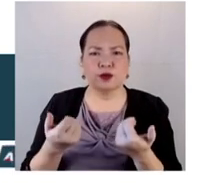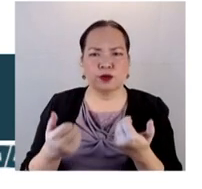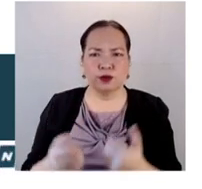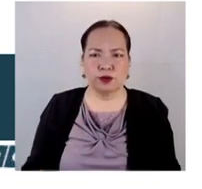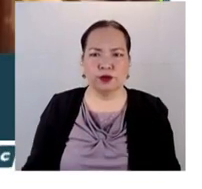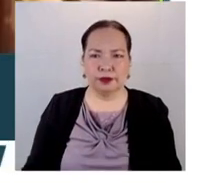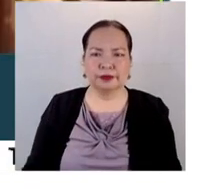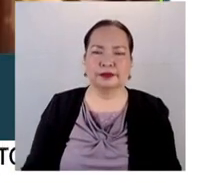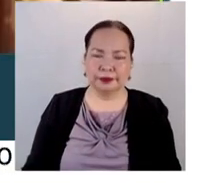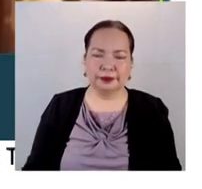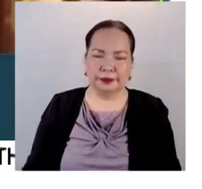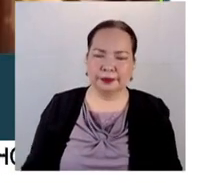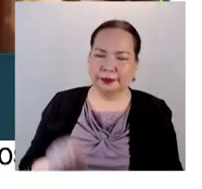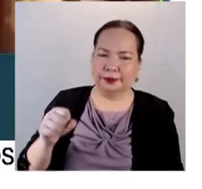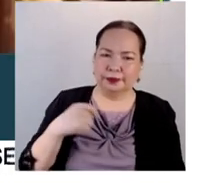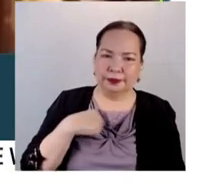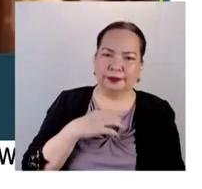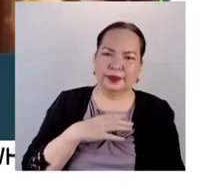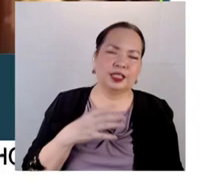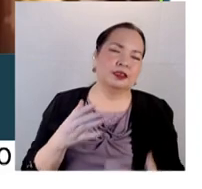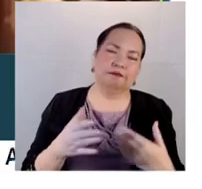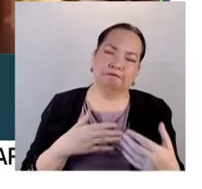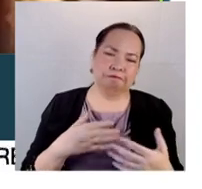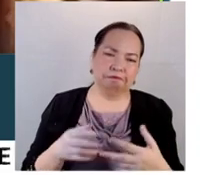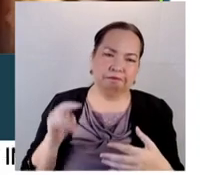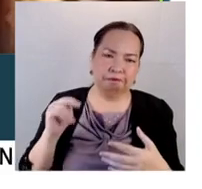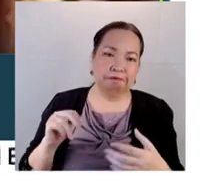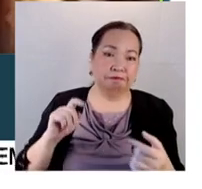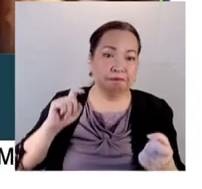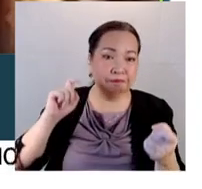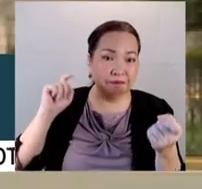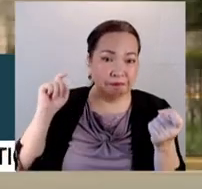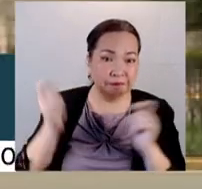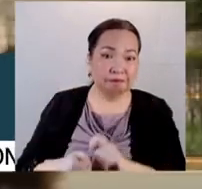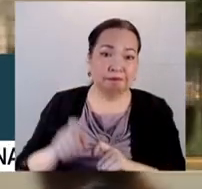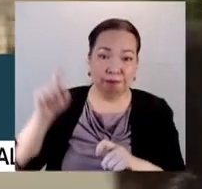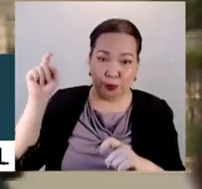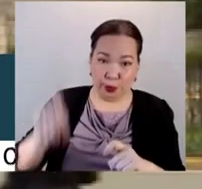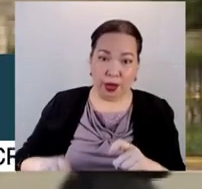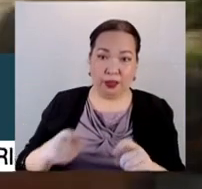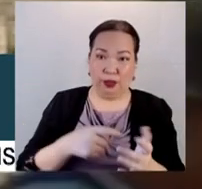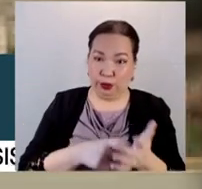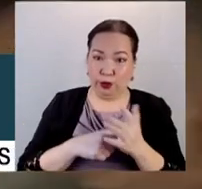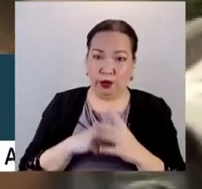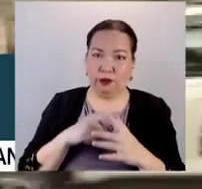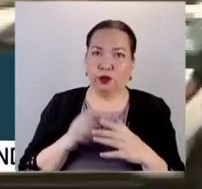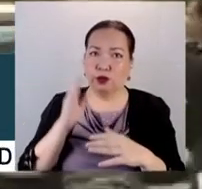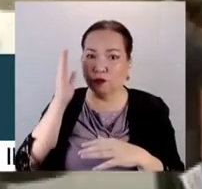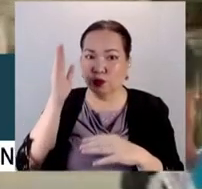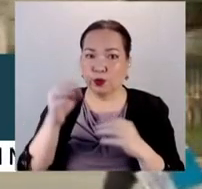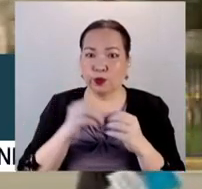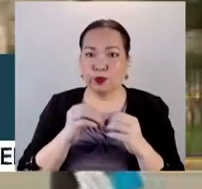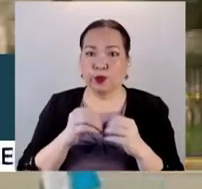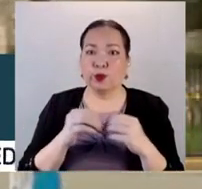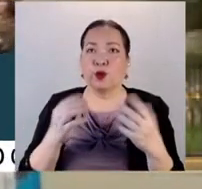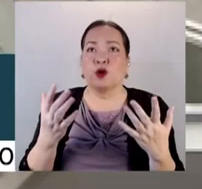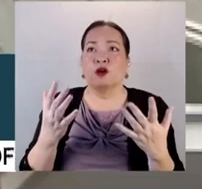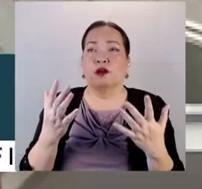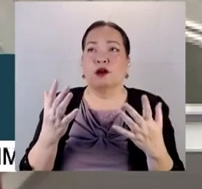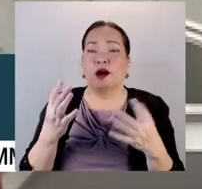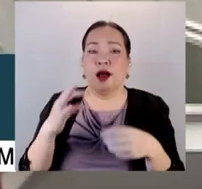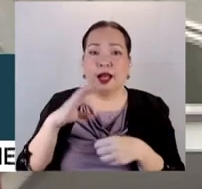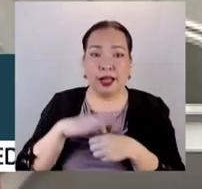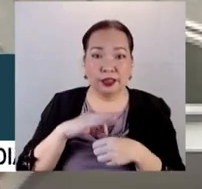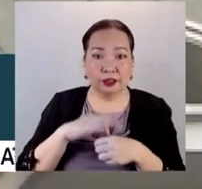we'll push to the limit whatever reforms are necessary for purposes of ensuring that future electoral exercises will be orderly,